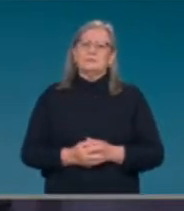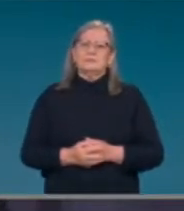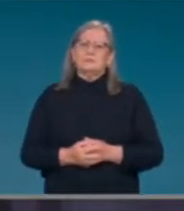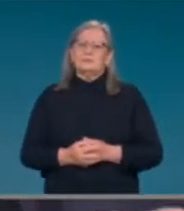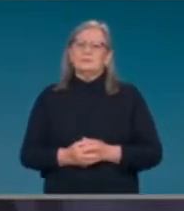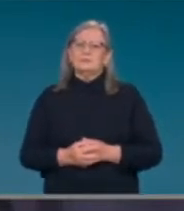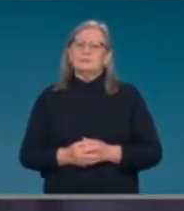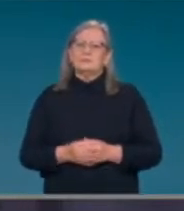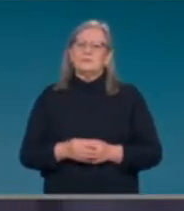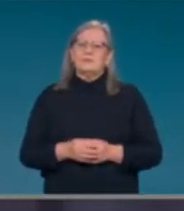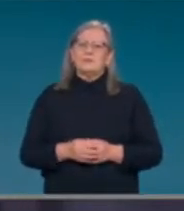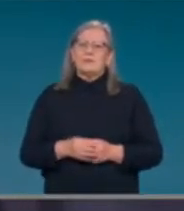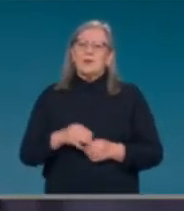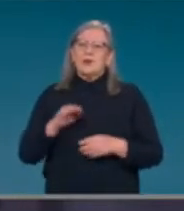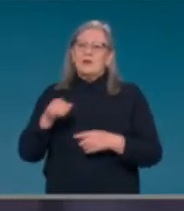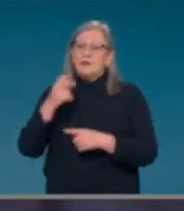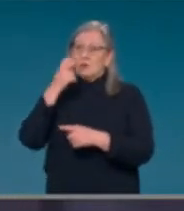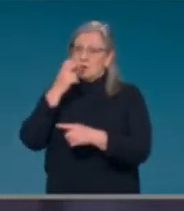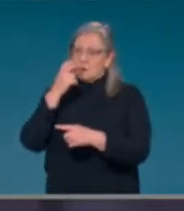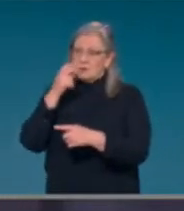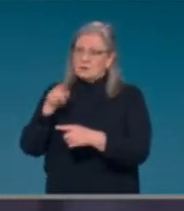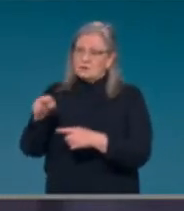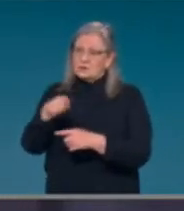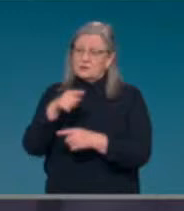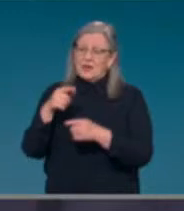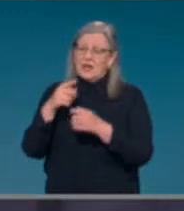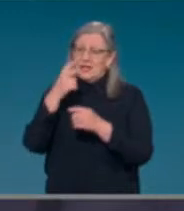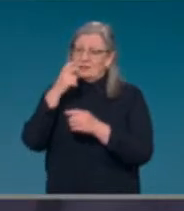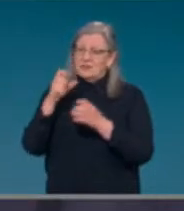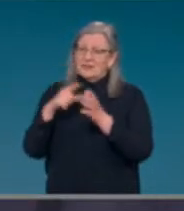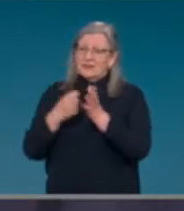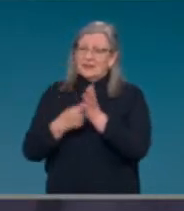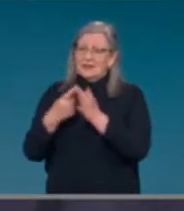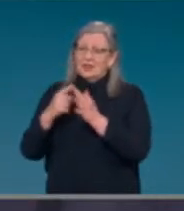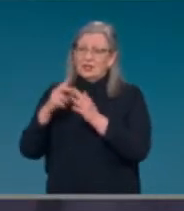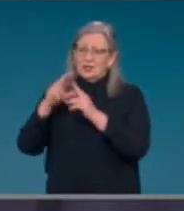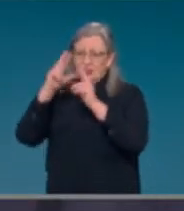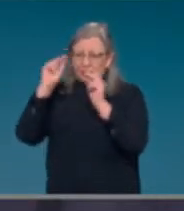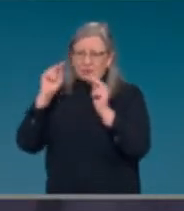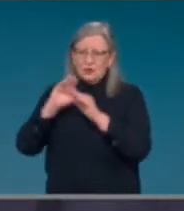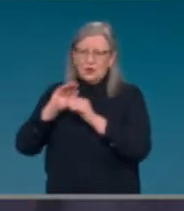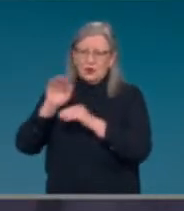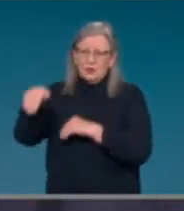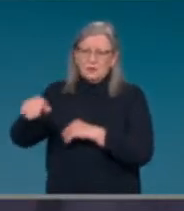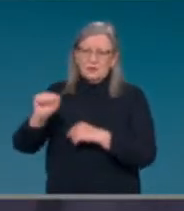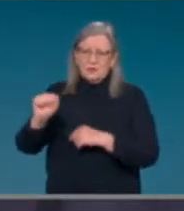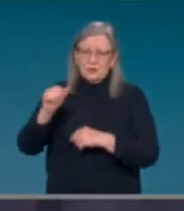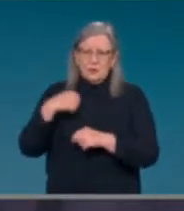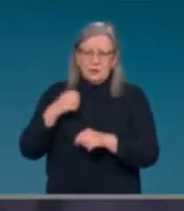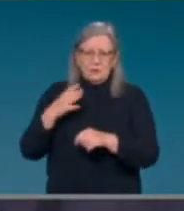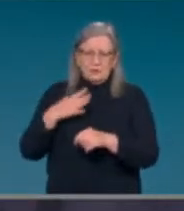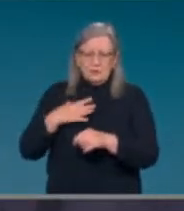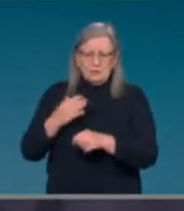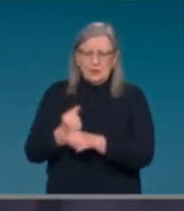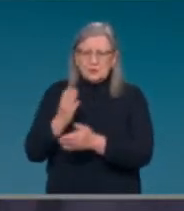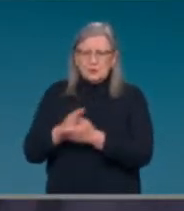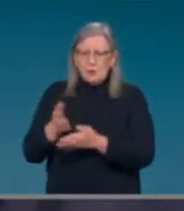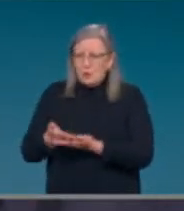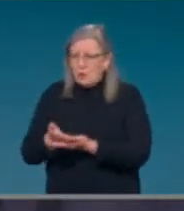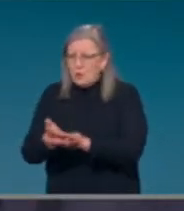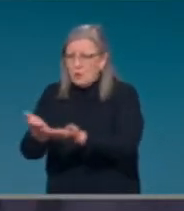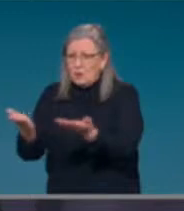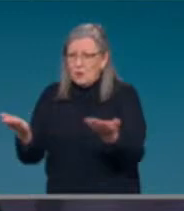we went through, we were able to make sure everybody was vaccinated. The principal challenge was supply. We have